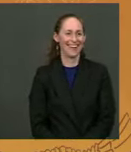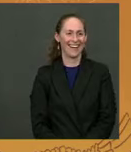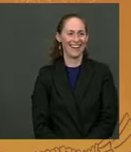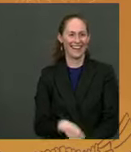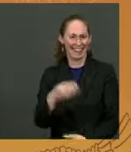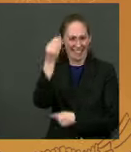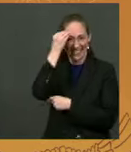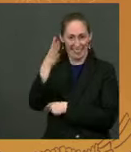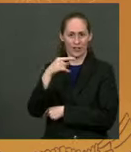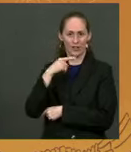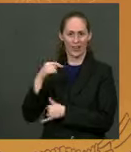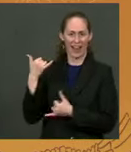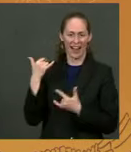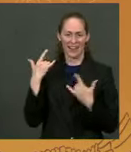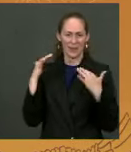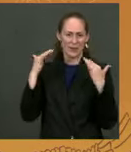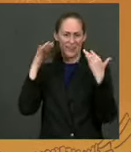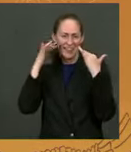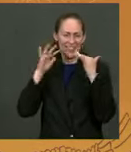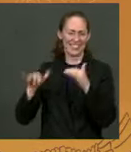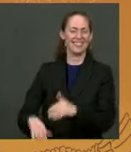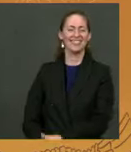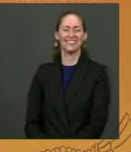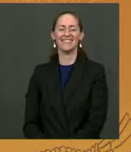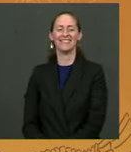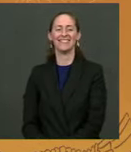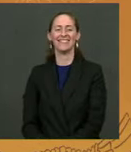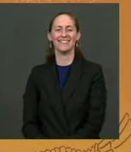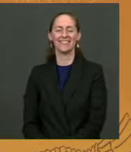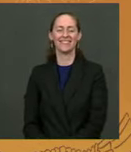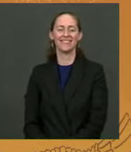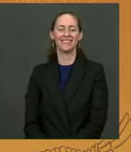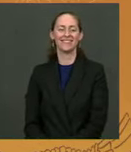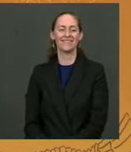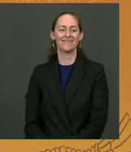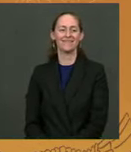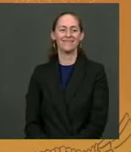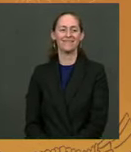Yes, instead of getting basted, these two turkeys are getting boosted.